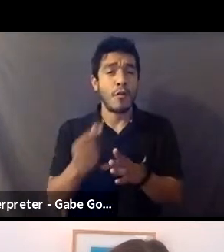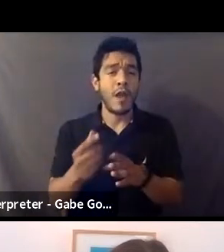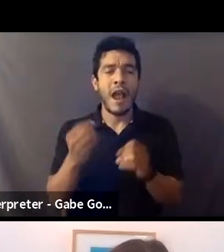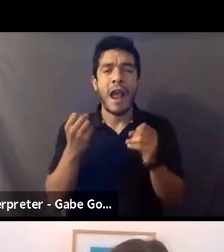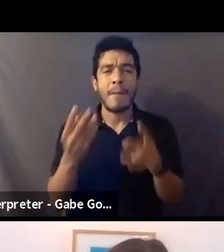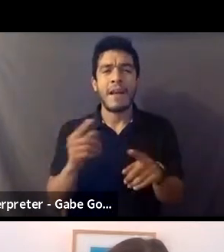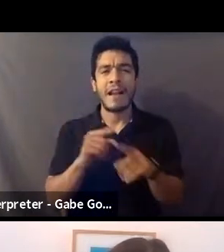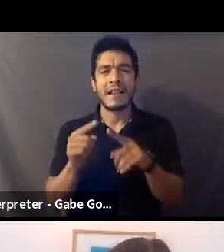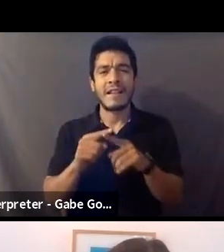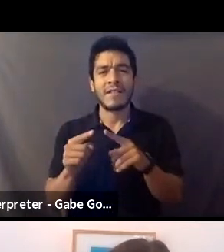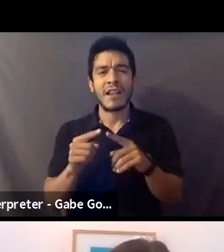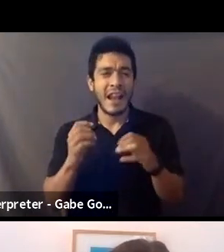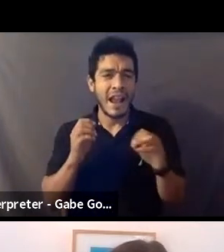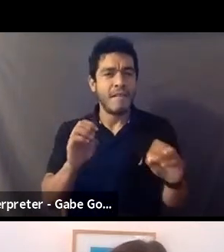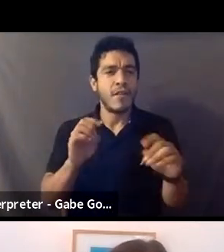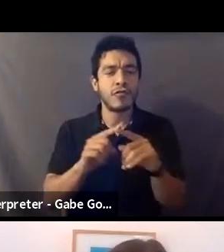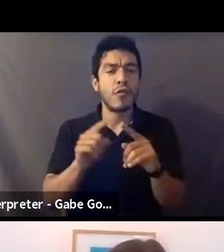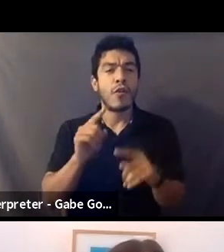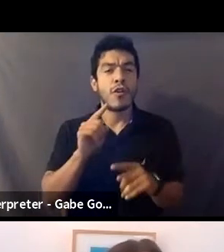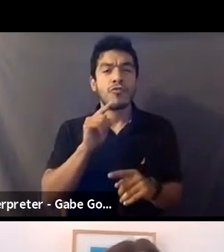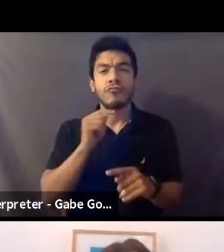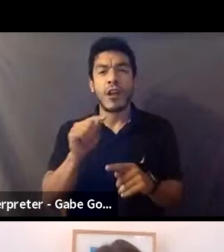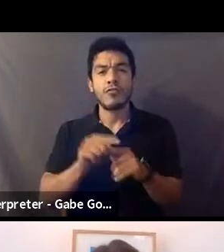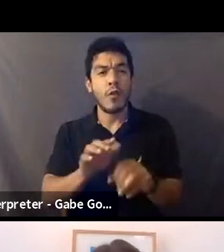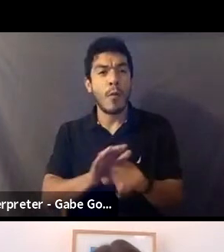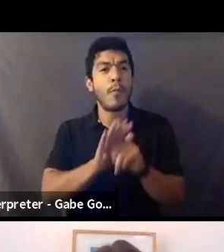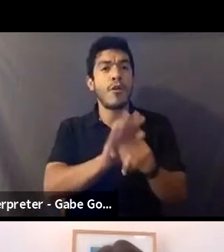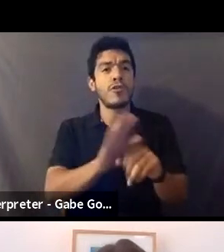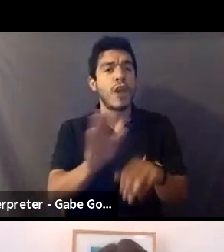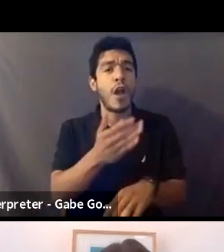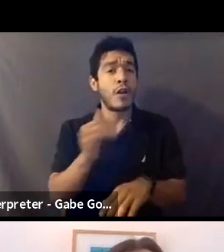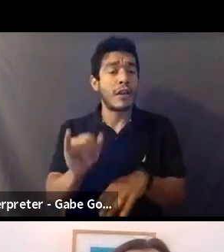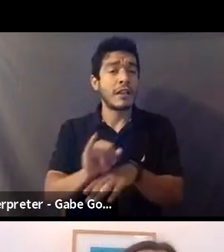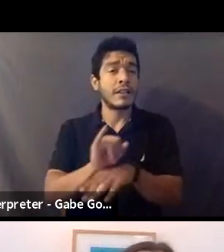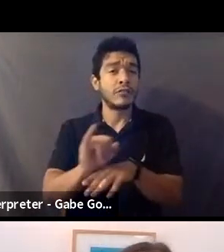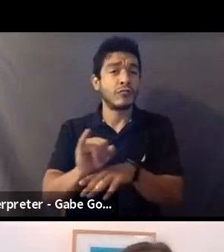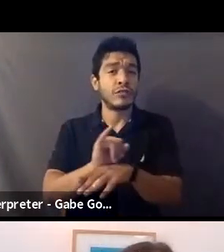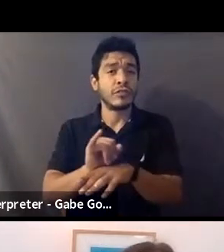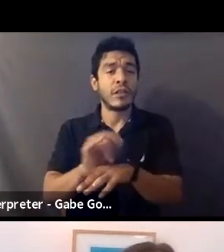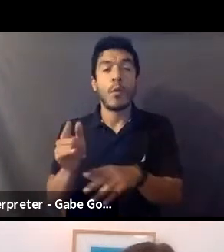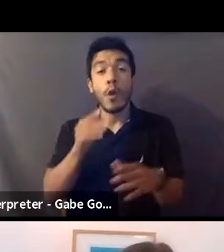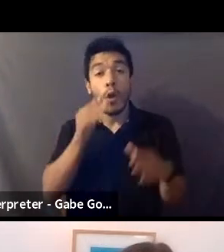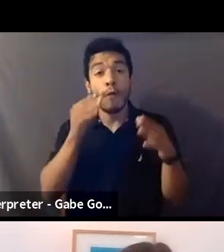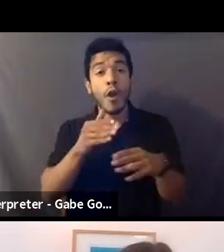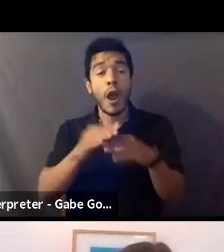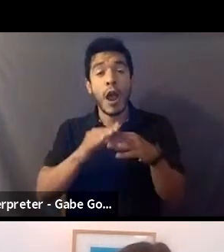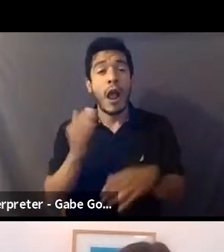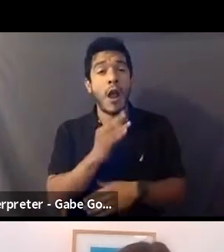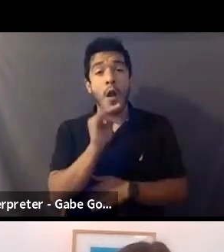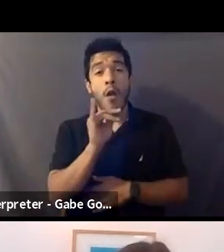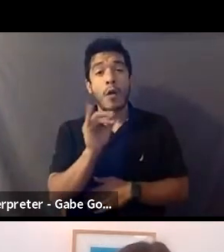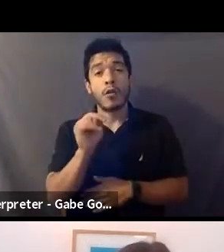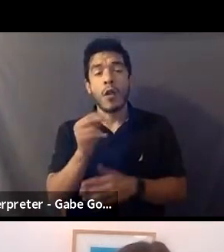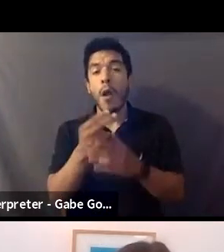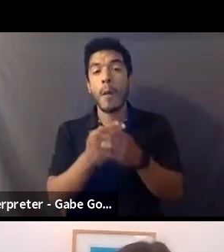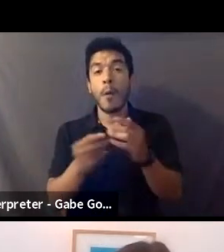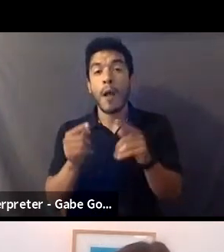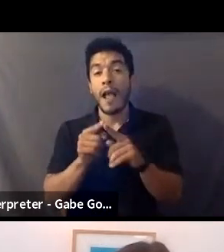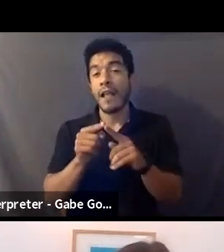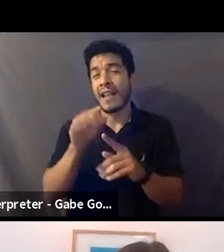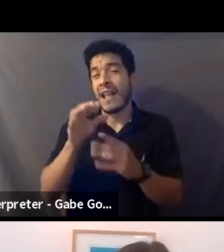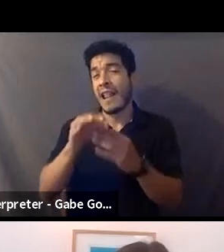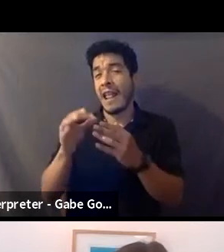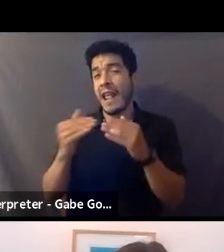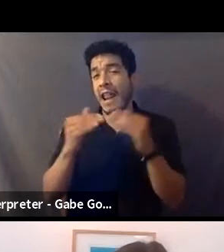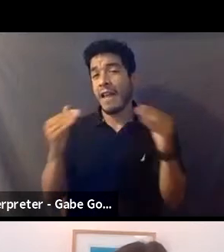efforts to actually push this throughout the industry. We're focused on our union, both at the elected level and at the staff level. This is